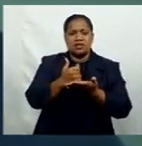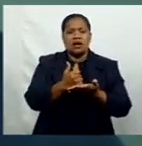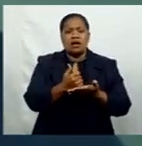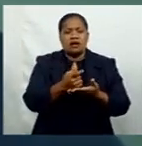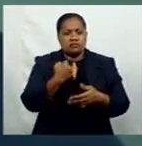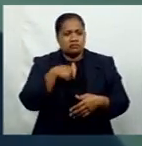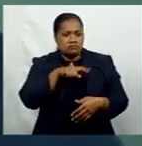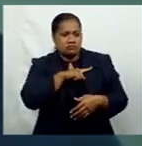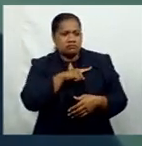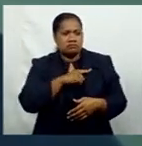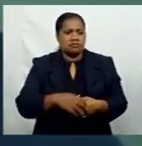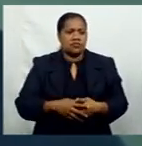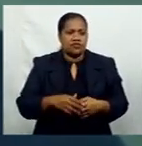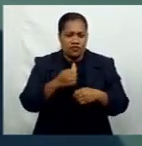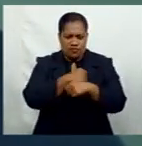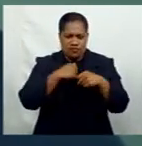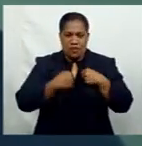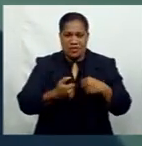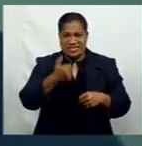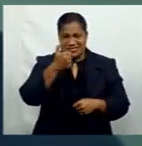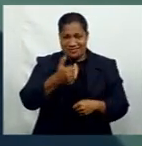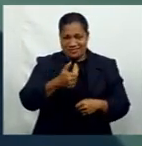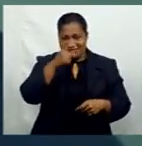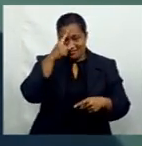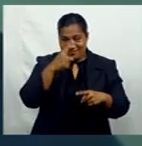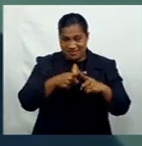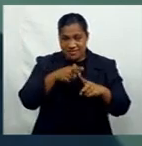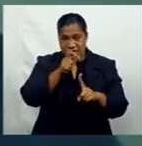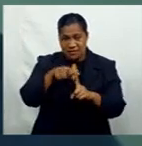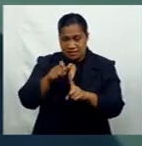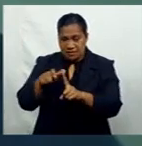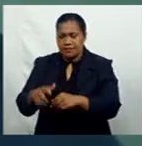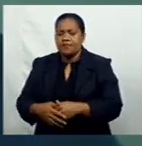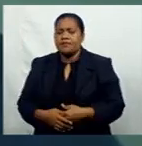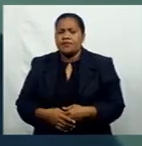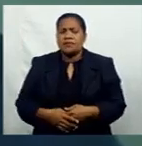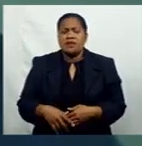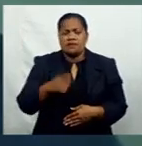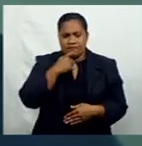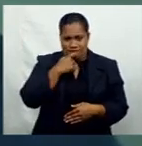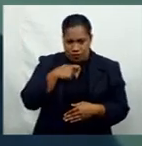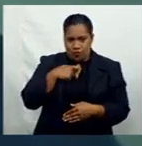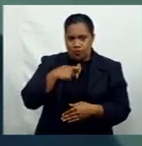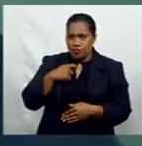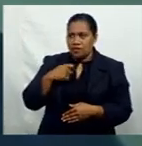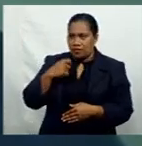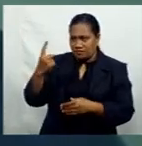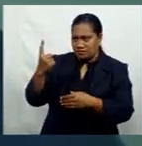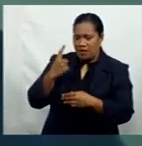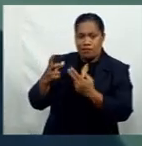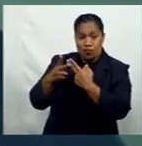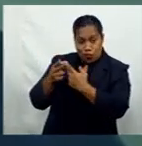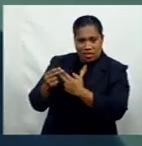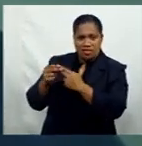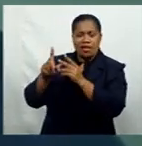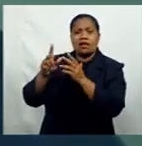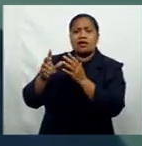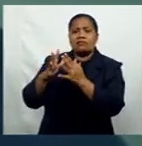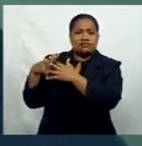six sick cases. There are a few paramedics that are coming with the U.S. team, so